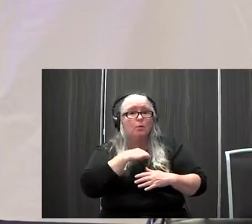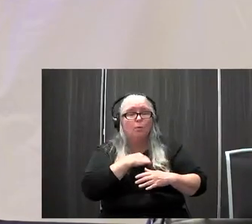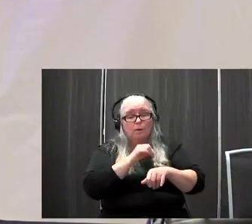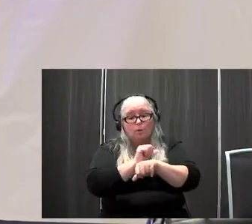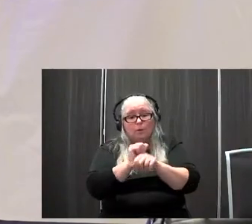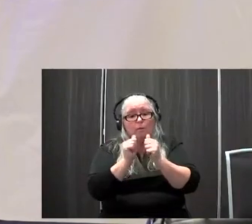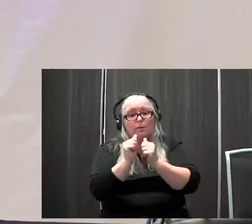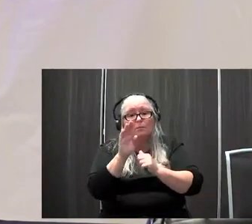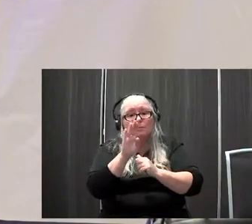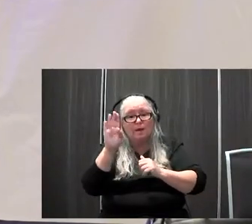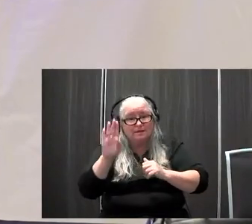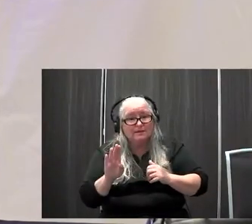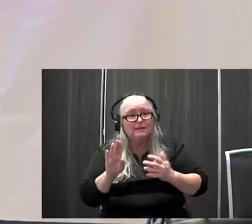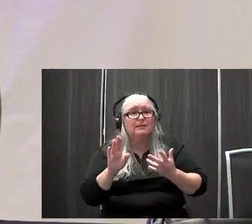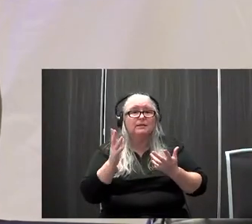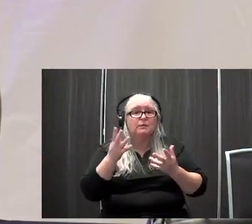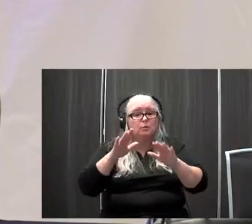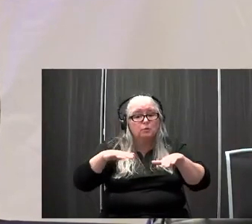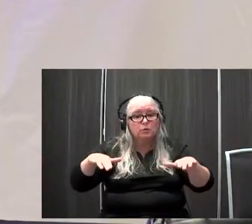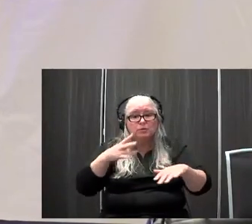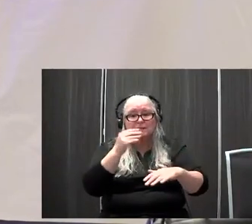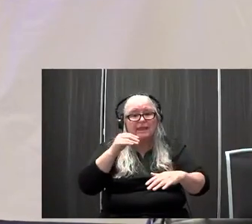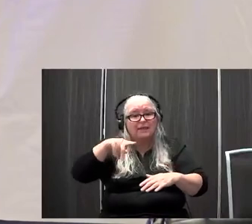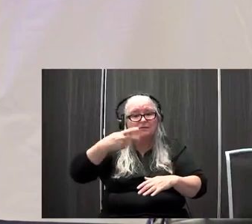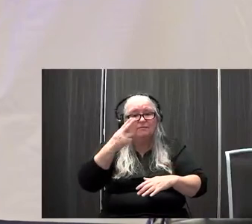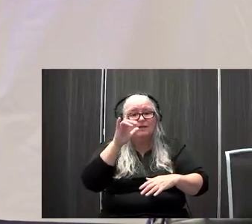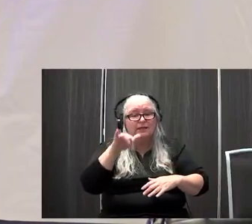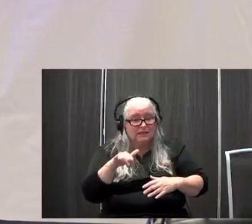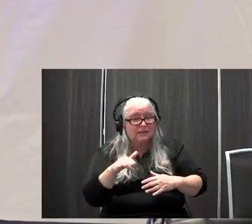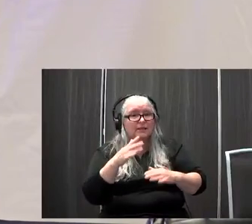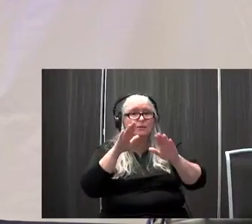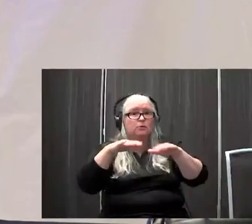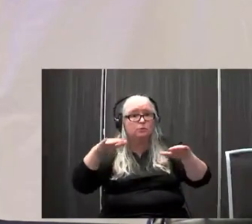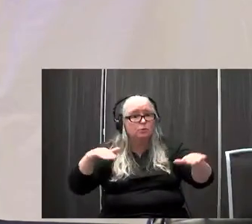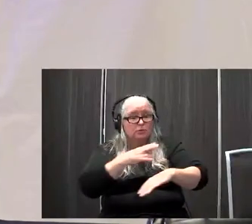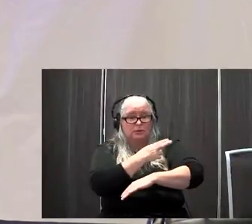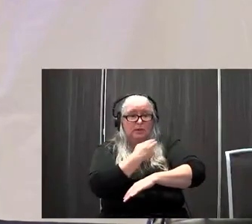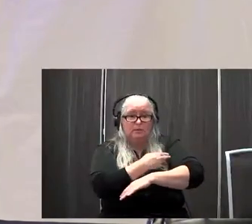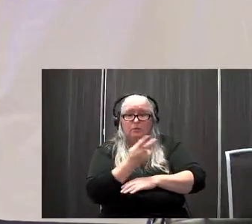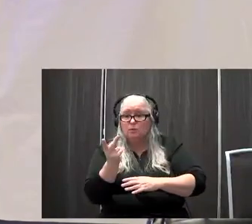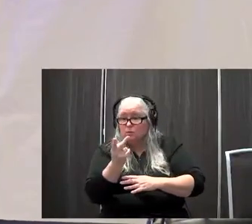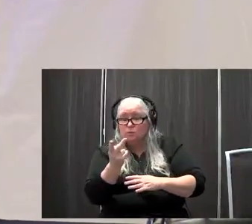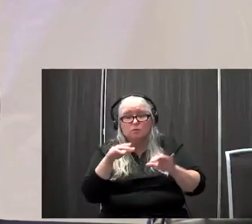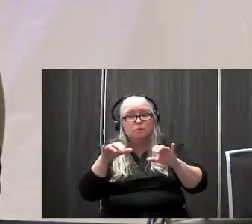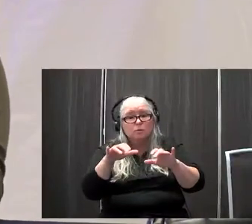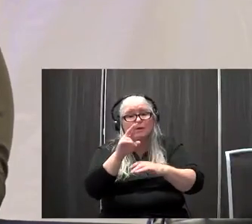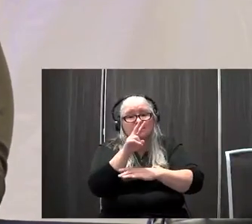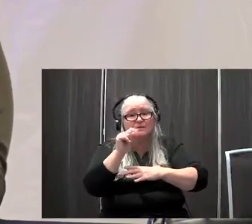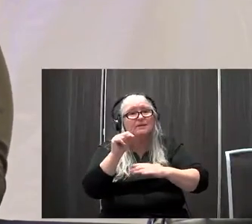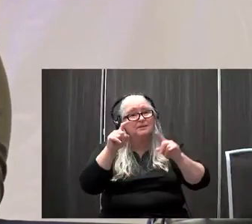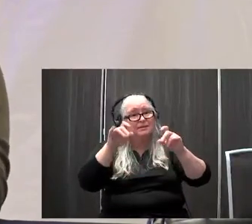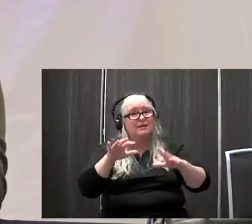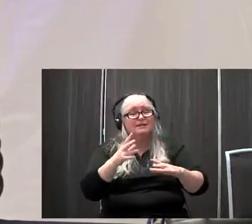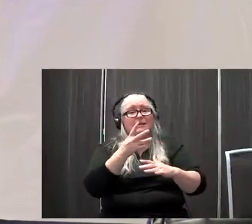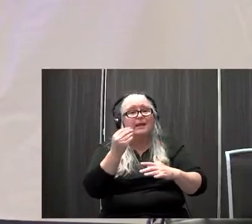Children's and Children's Hospital of Philadelphia. Those are big centers of excellence where they're doing pediatric vestibular testing and, uh,